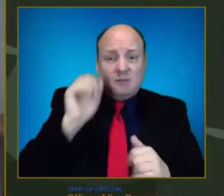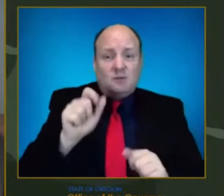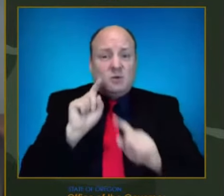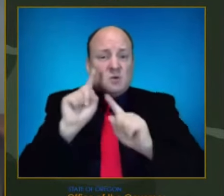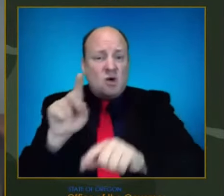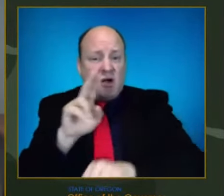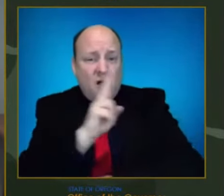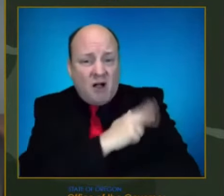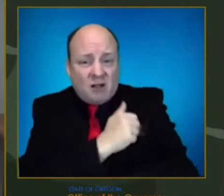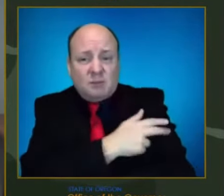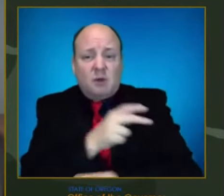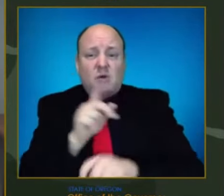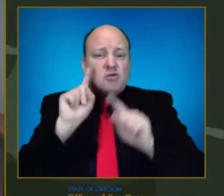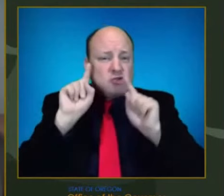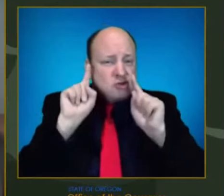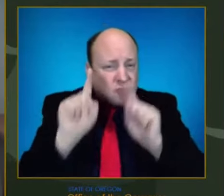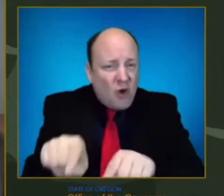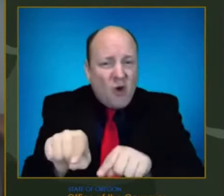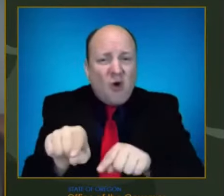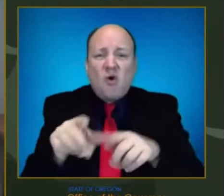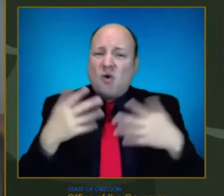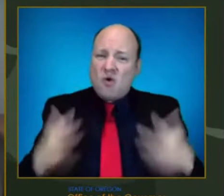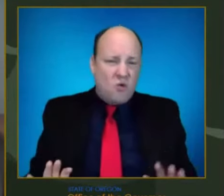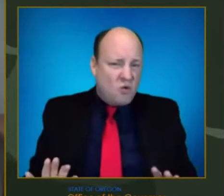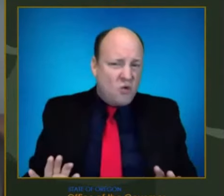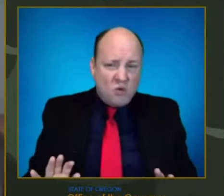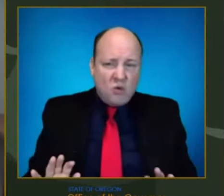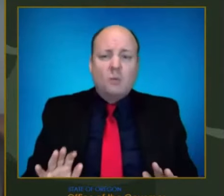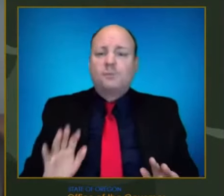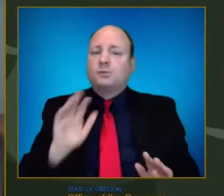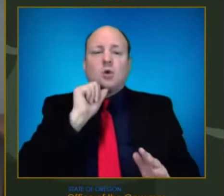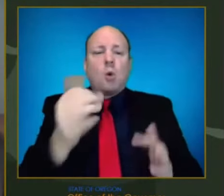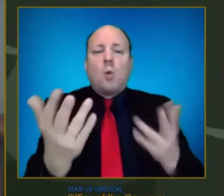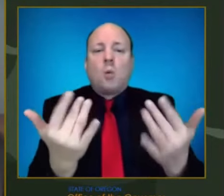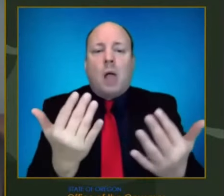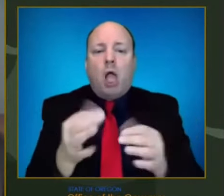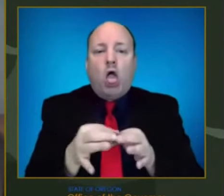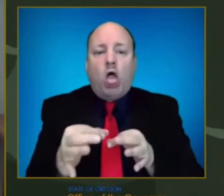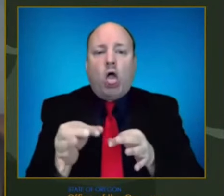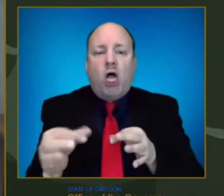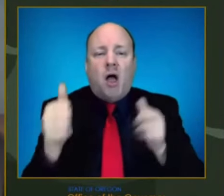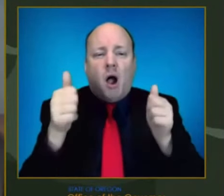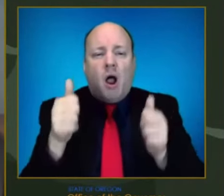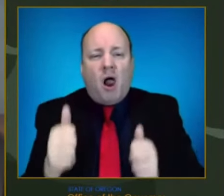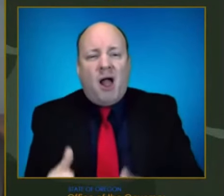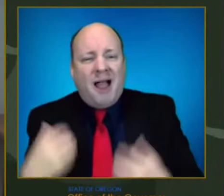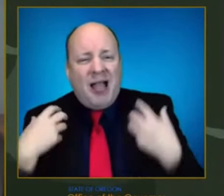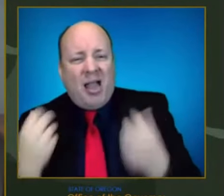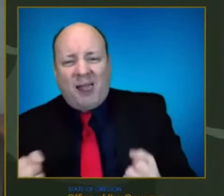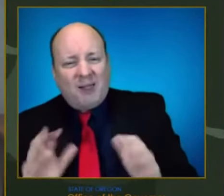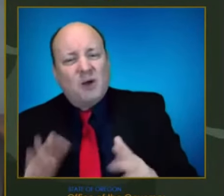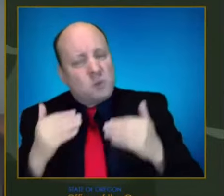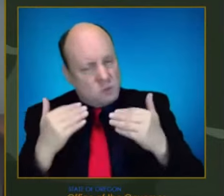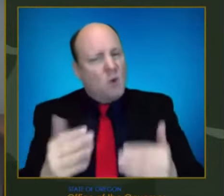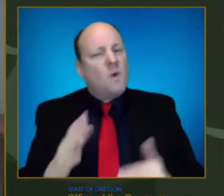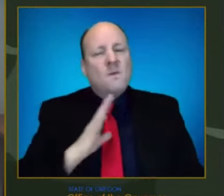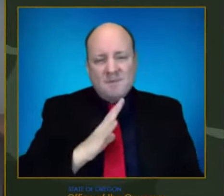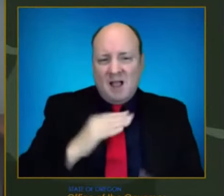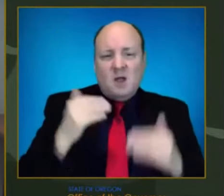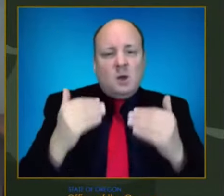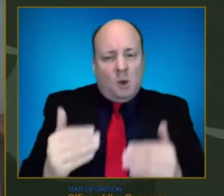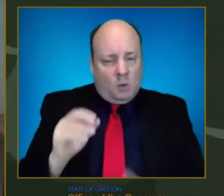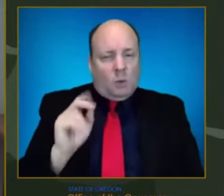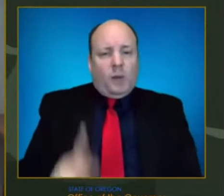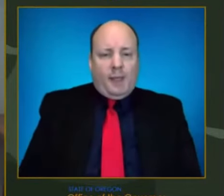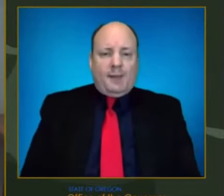because we don't want it to get worse and more critical, especially as we face things like this surge. We are low